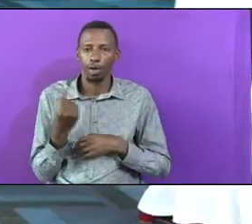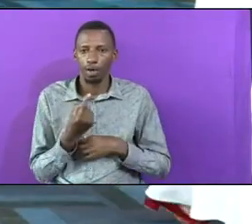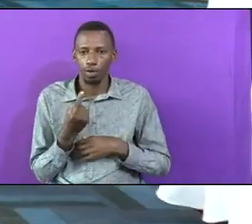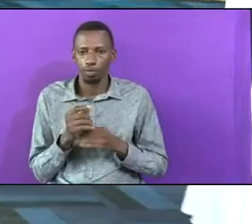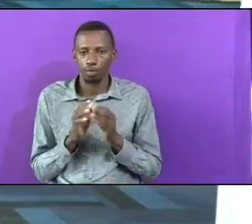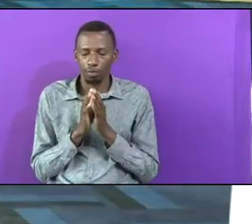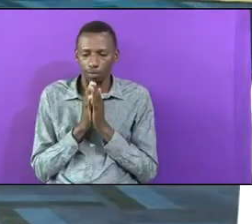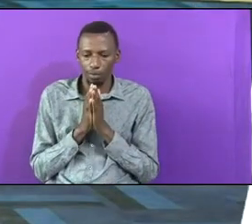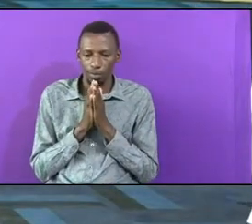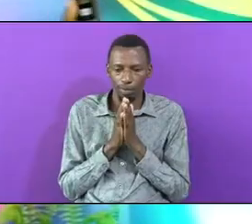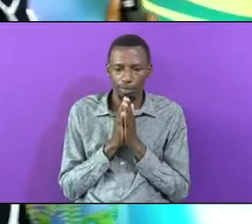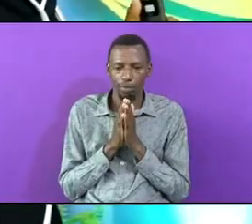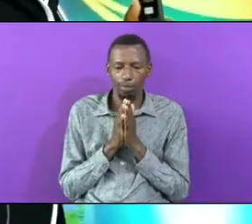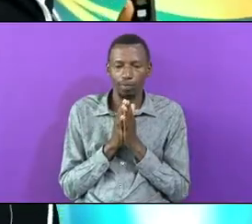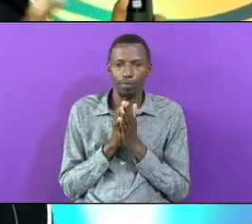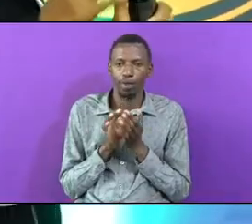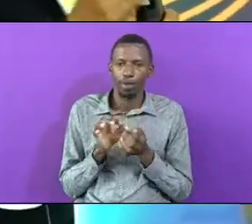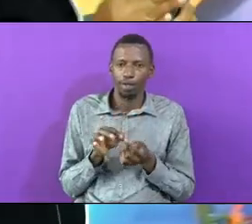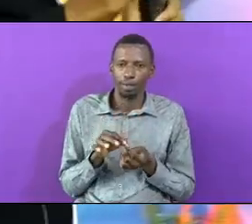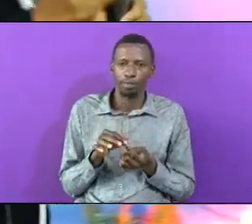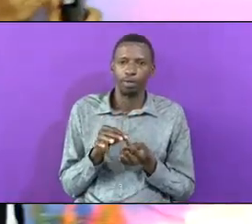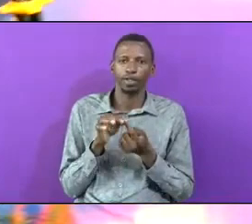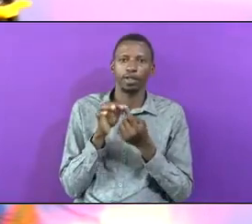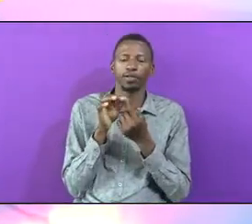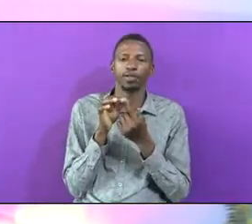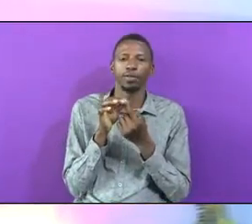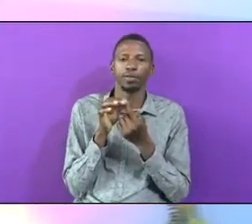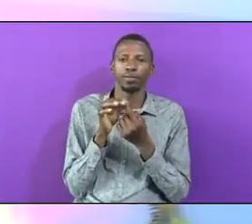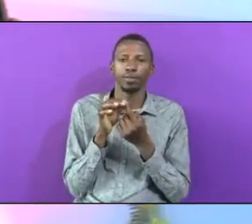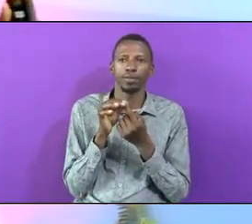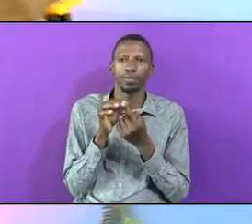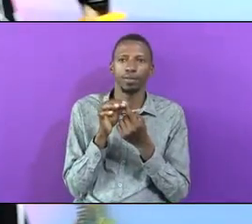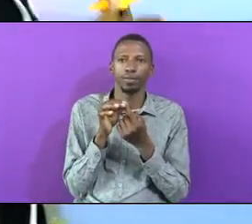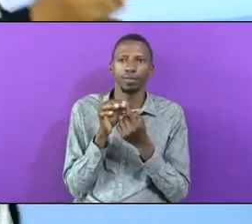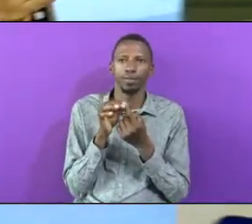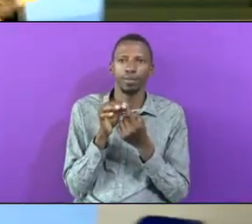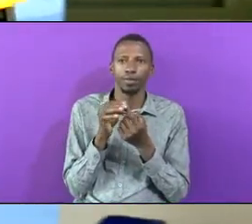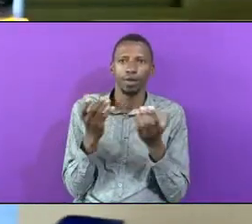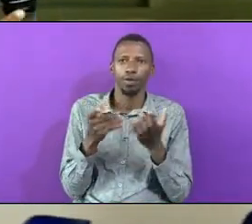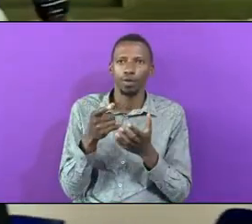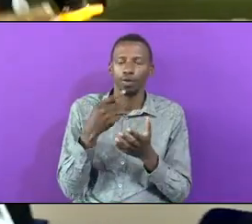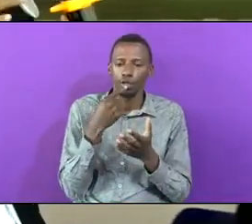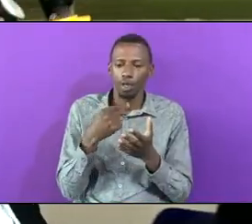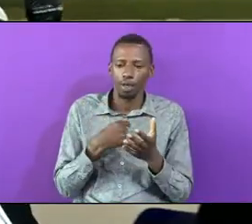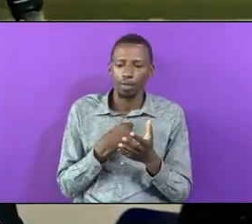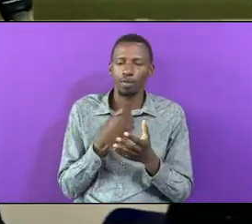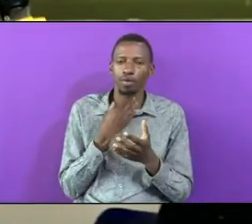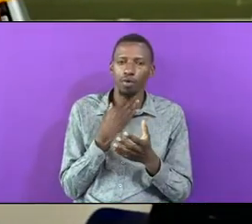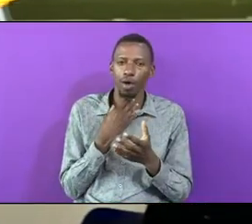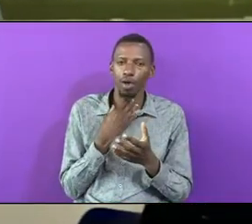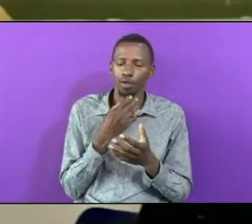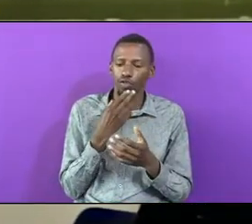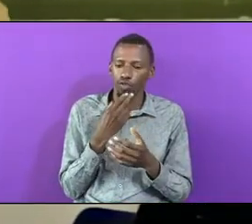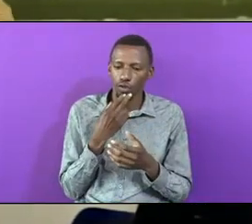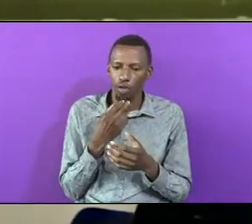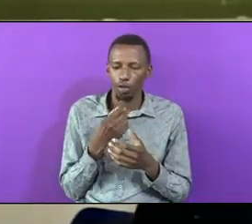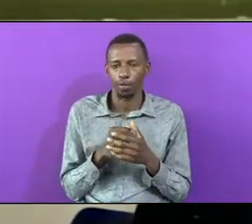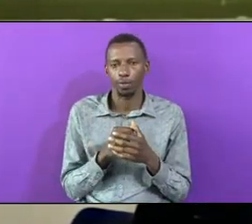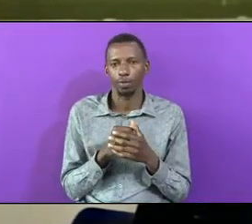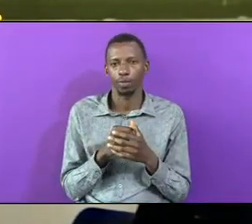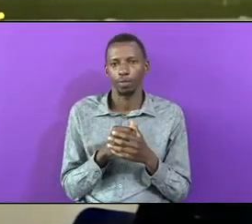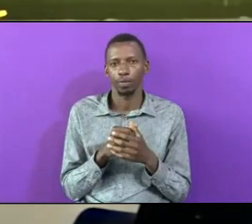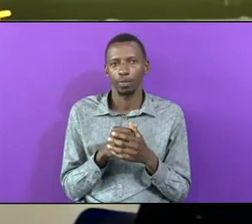Specific Prayers Not All Say Prayers Now Become Written Where You Say I Want Sugar Not In A Box But I Want